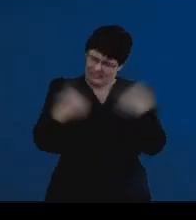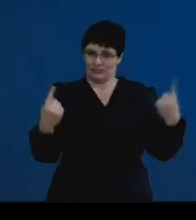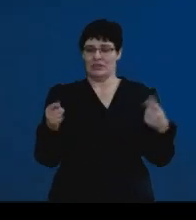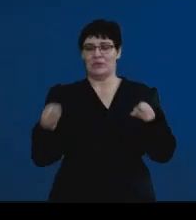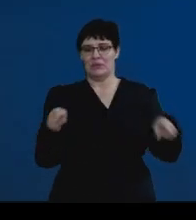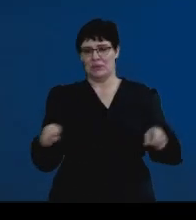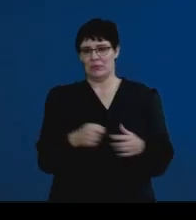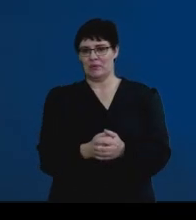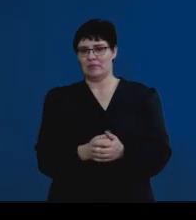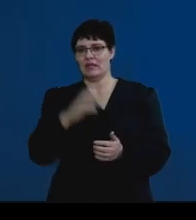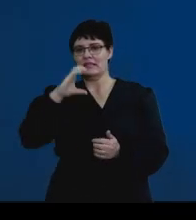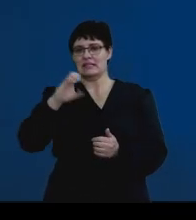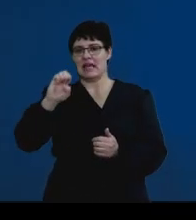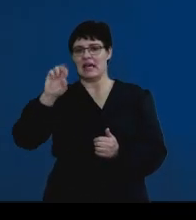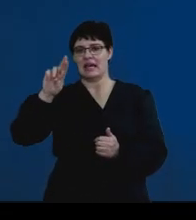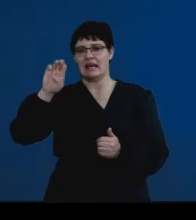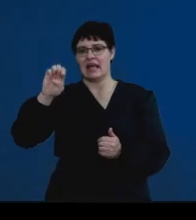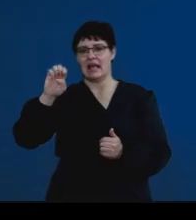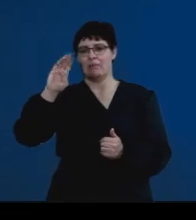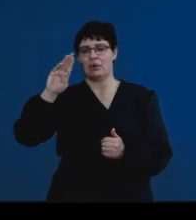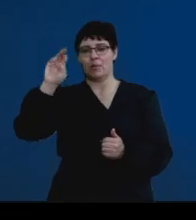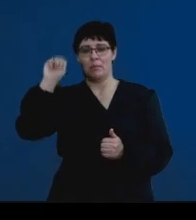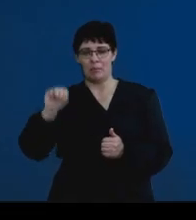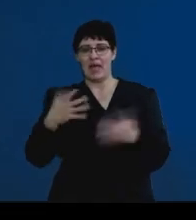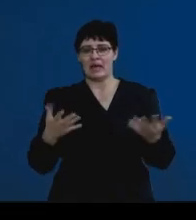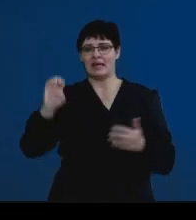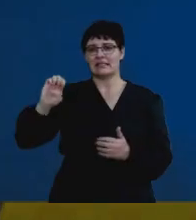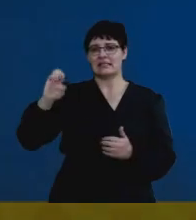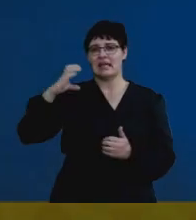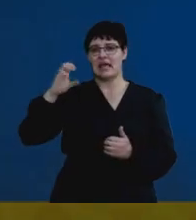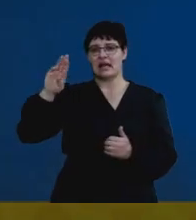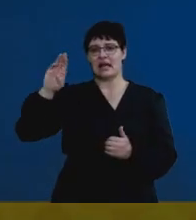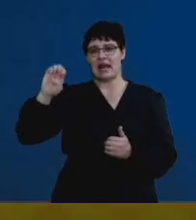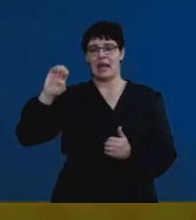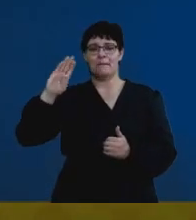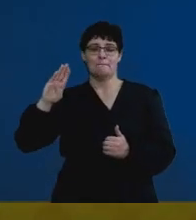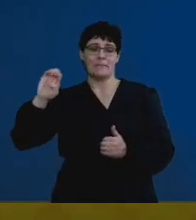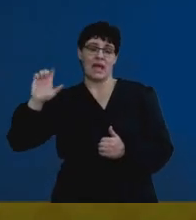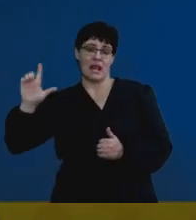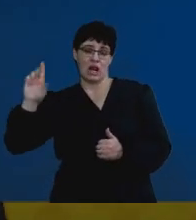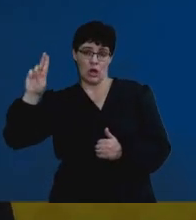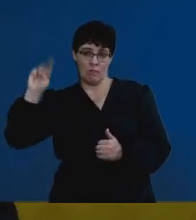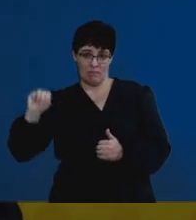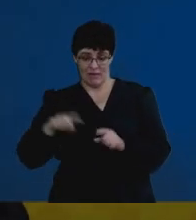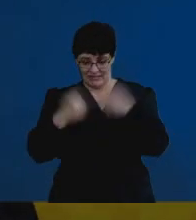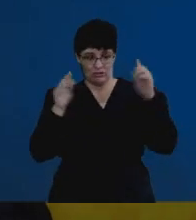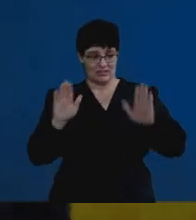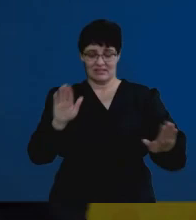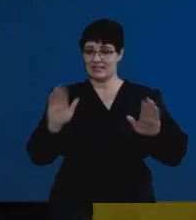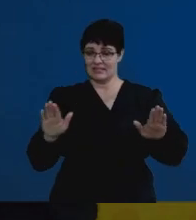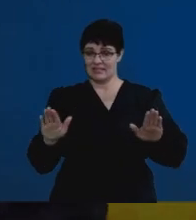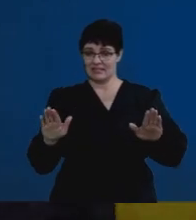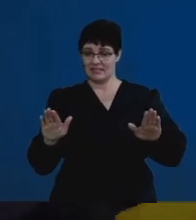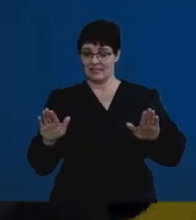The cerebrum, which is often confused with the cerebellum. Again, an important term for you to take note of.